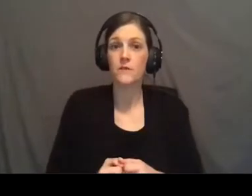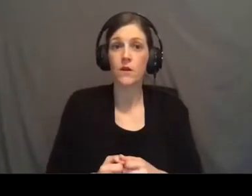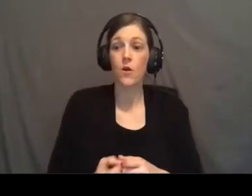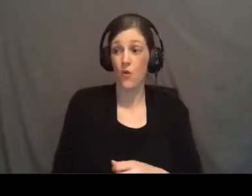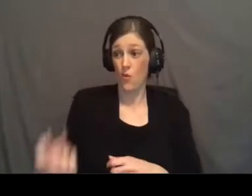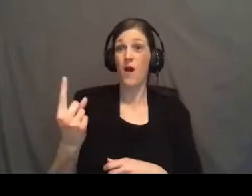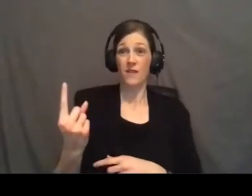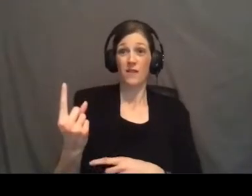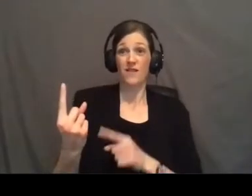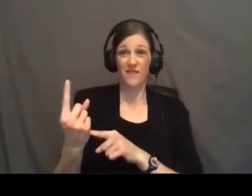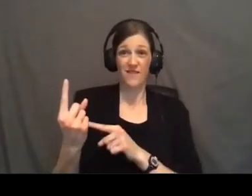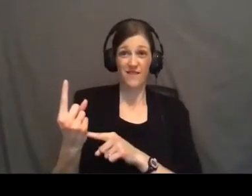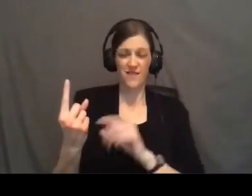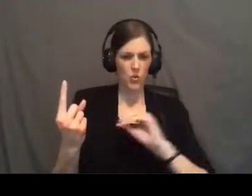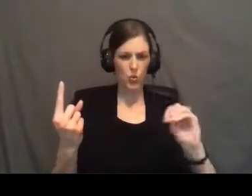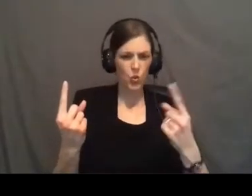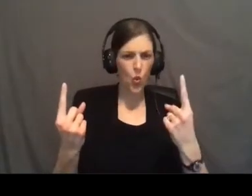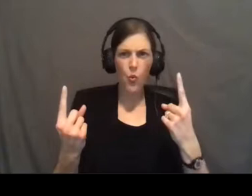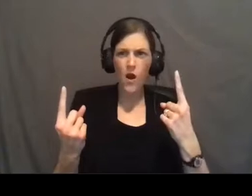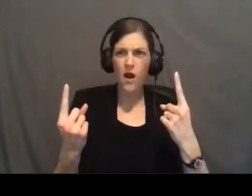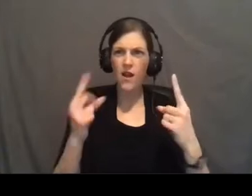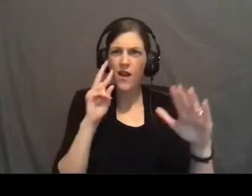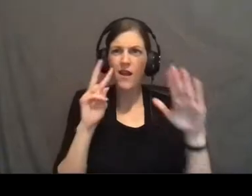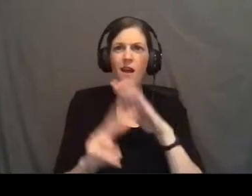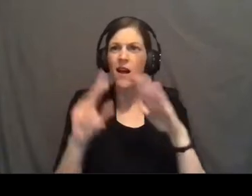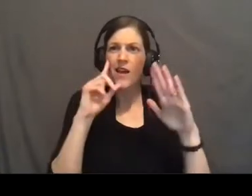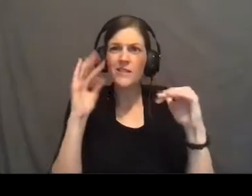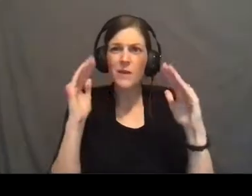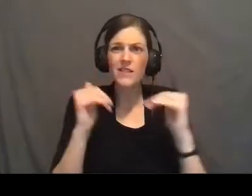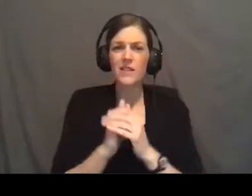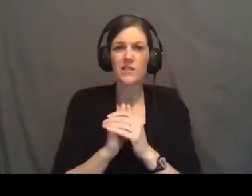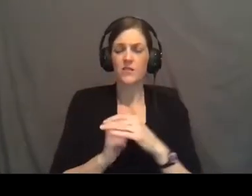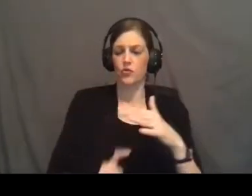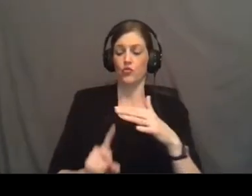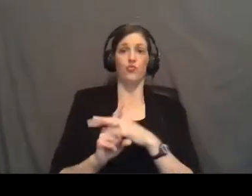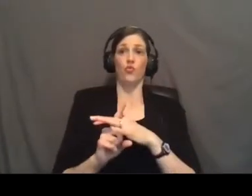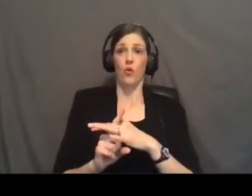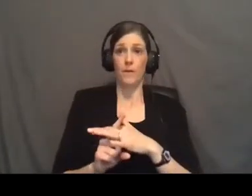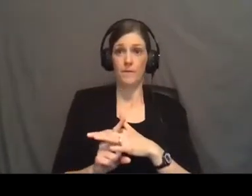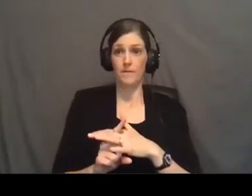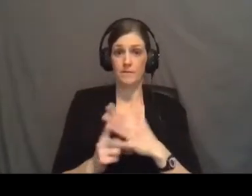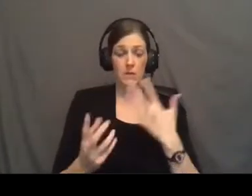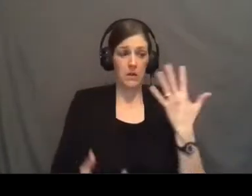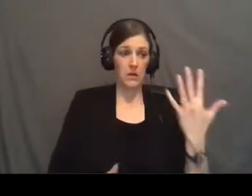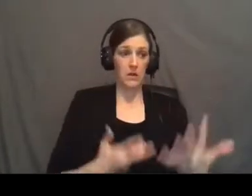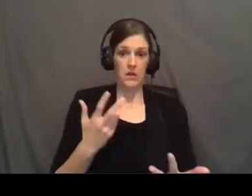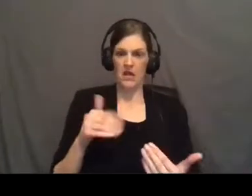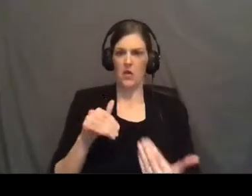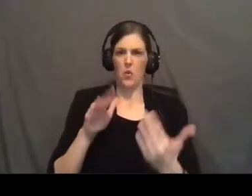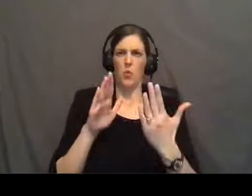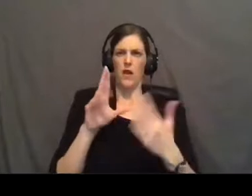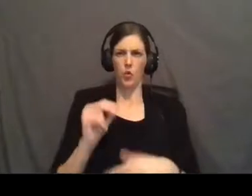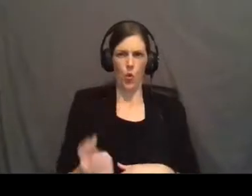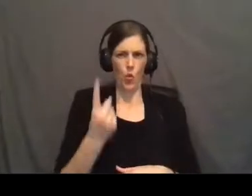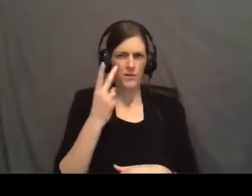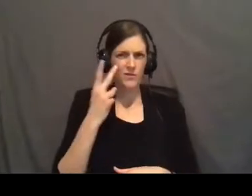One who no one anticipated. He showed up on the scene in a way that nobody foresaw